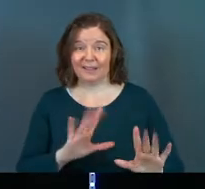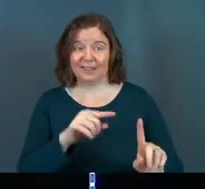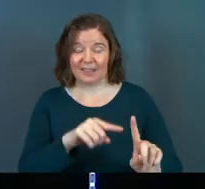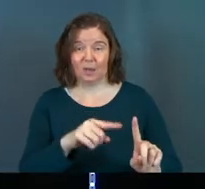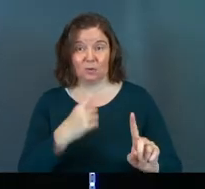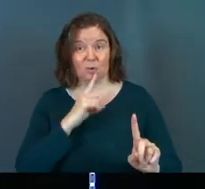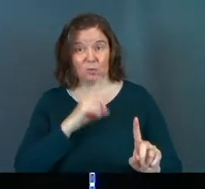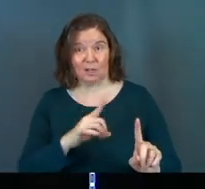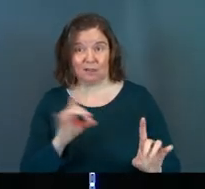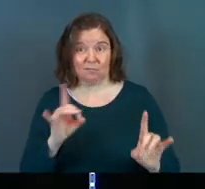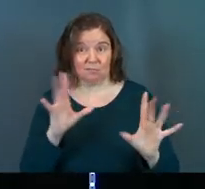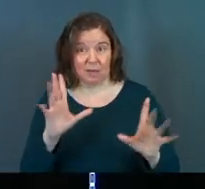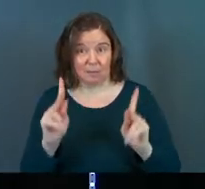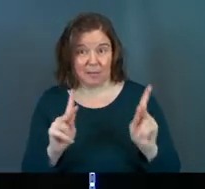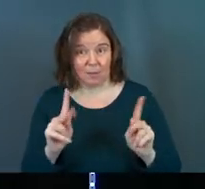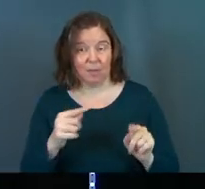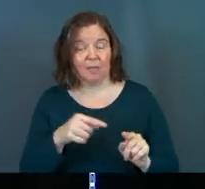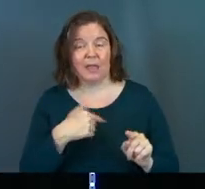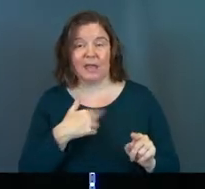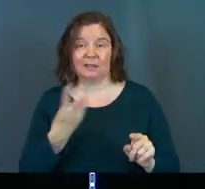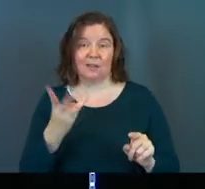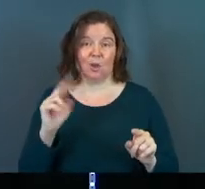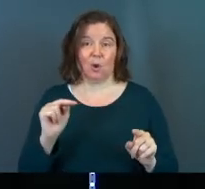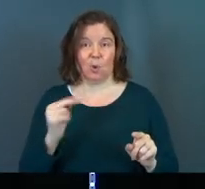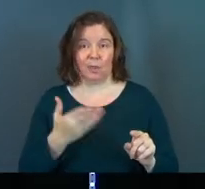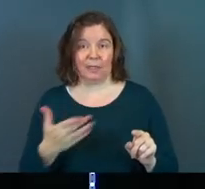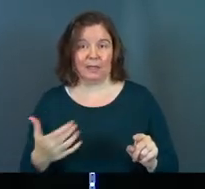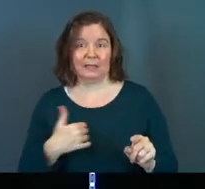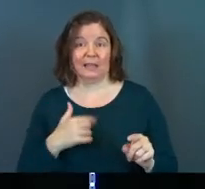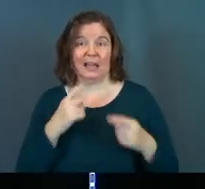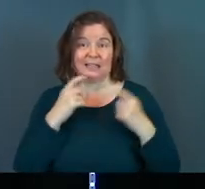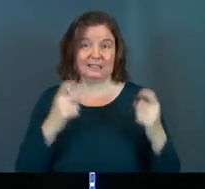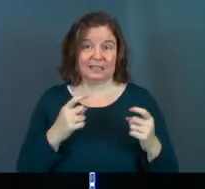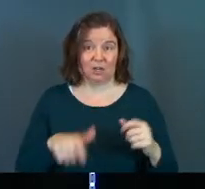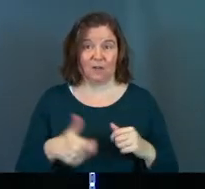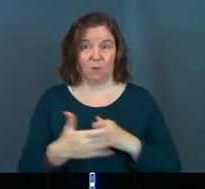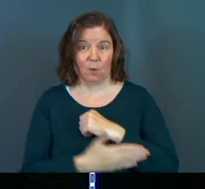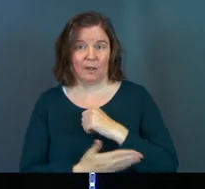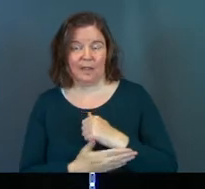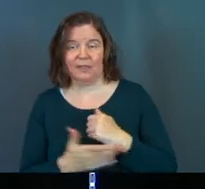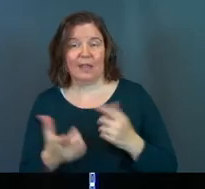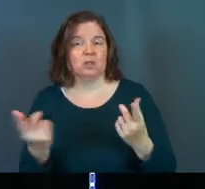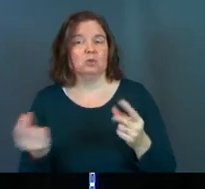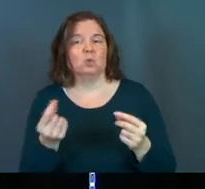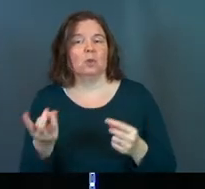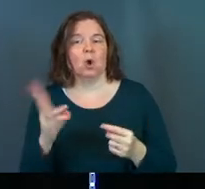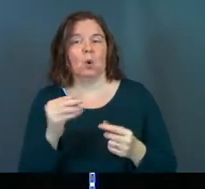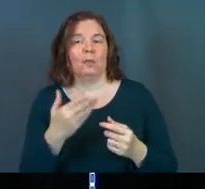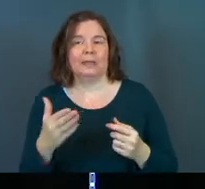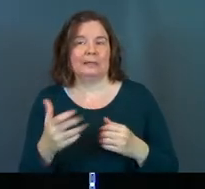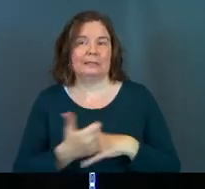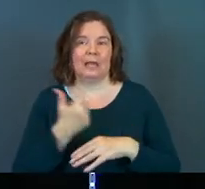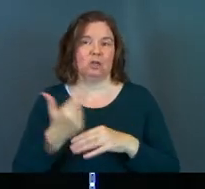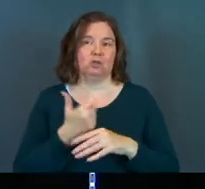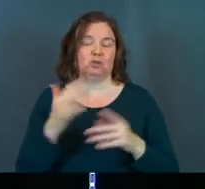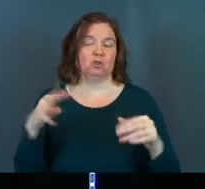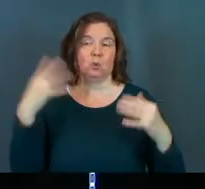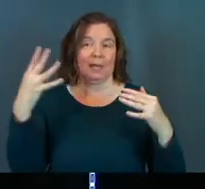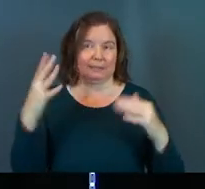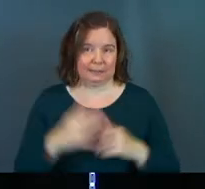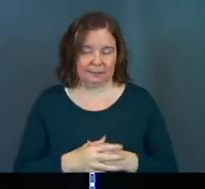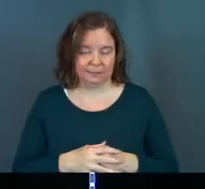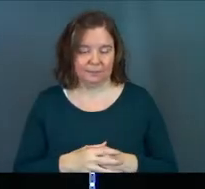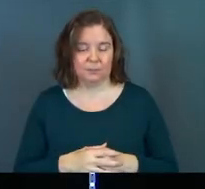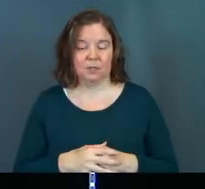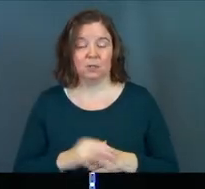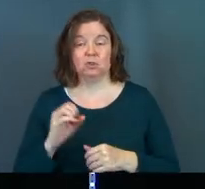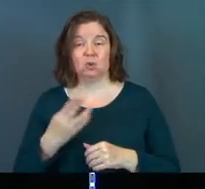Nineveh were considered a ruthless people. Like they did their own thing. Like sinners in a foreign land is how they're like, they're just doing their own thing. Dangerous, crazy, right?